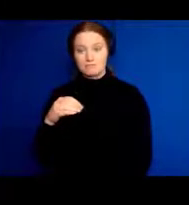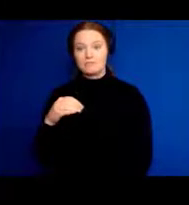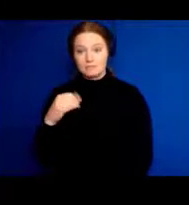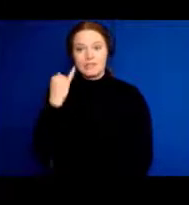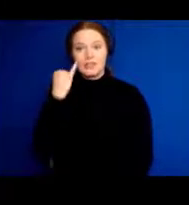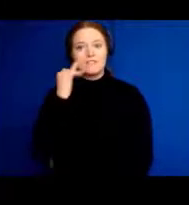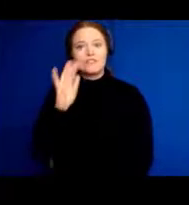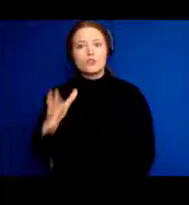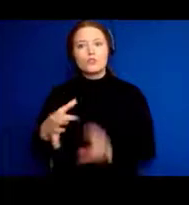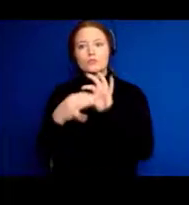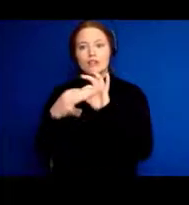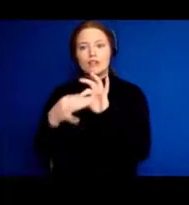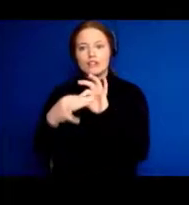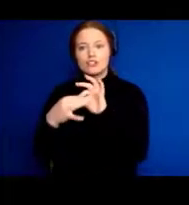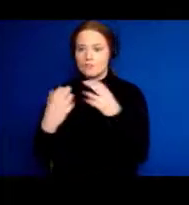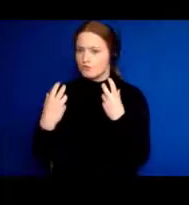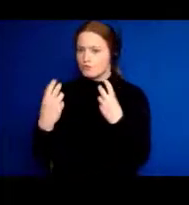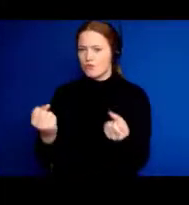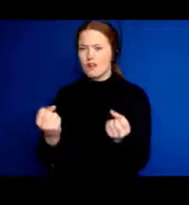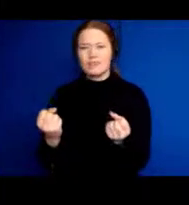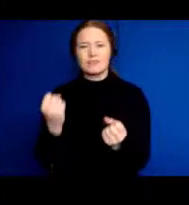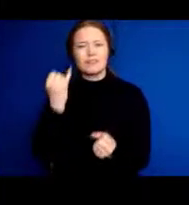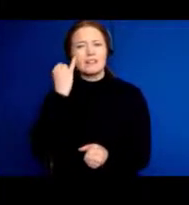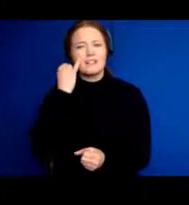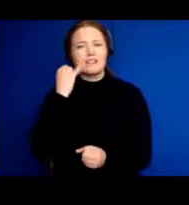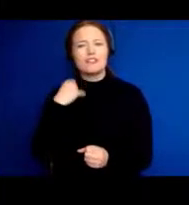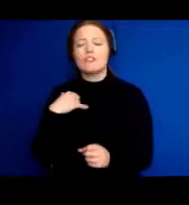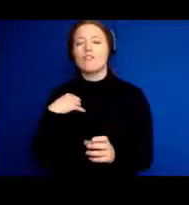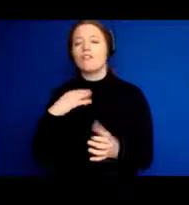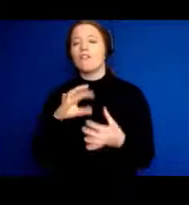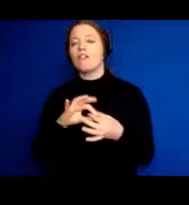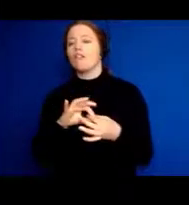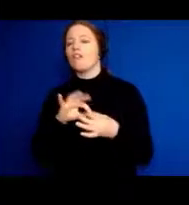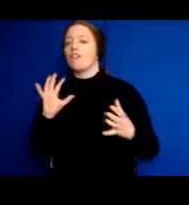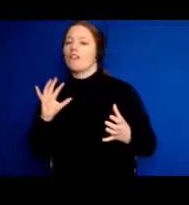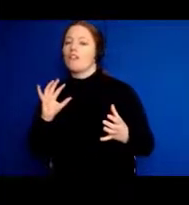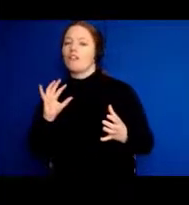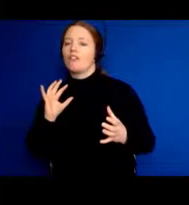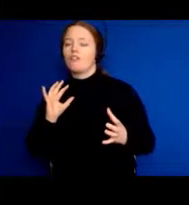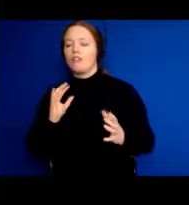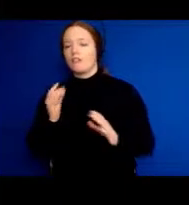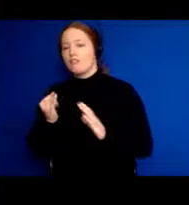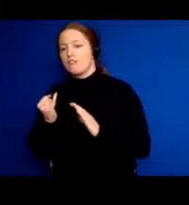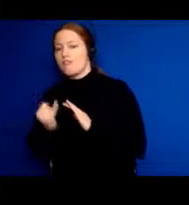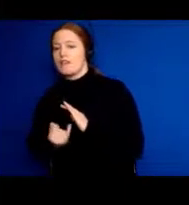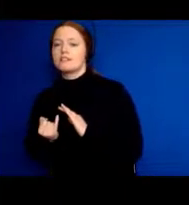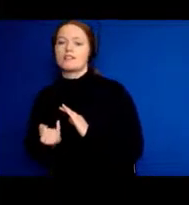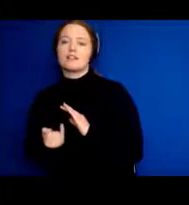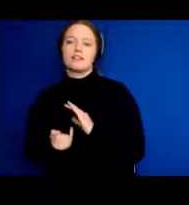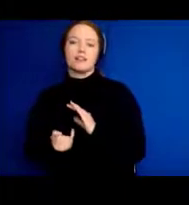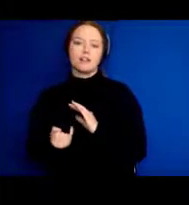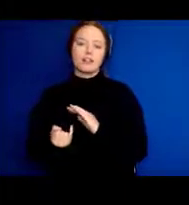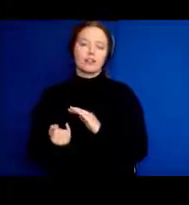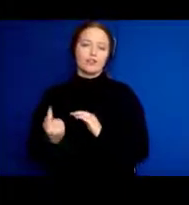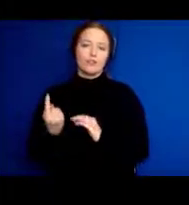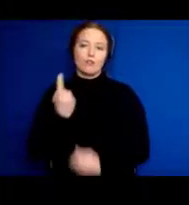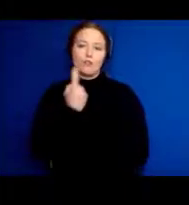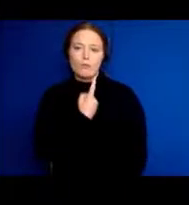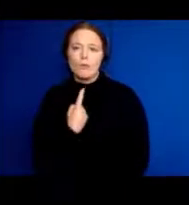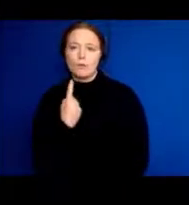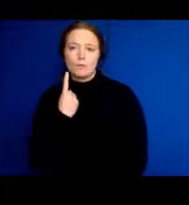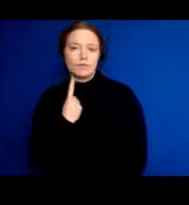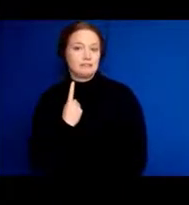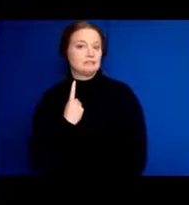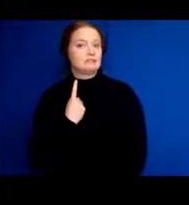isolated and withdrawing and becoming lonely, you know, that is that is a slippery slope.